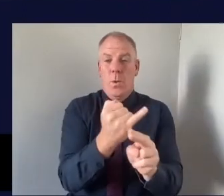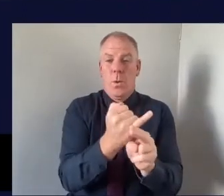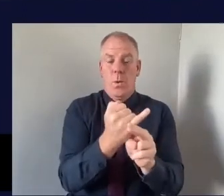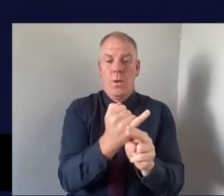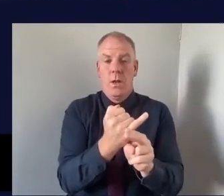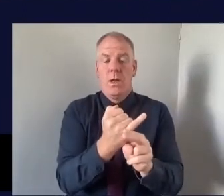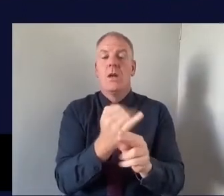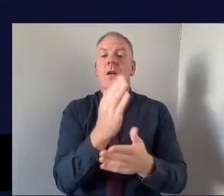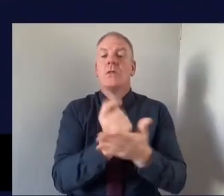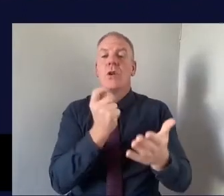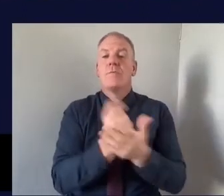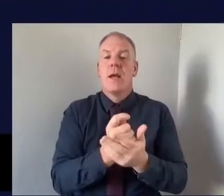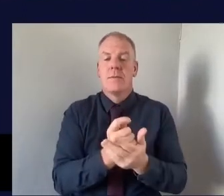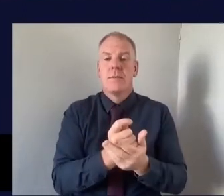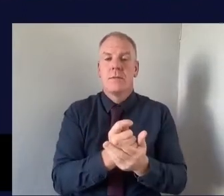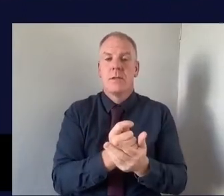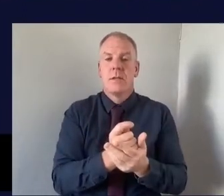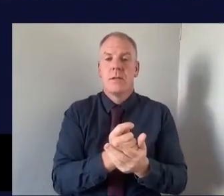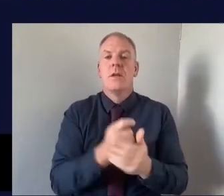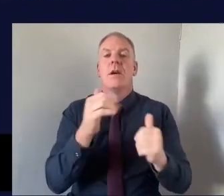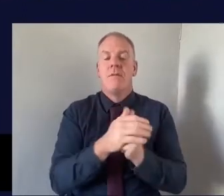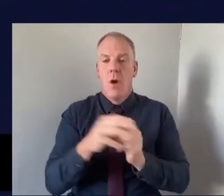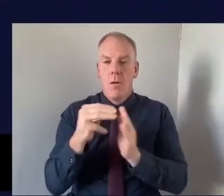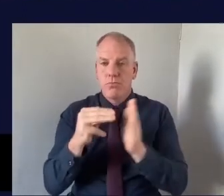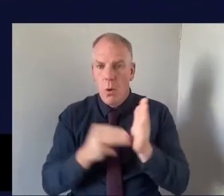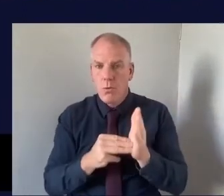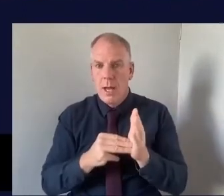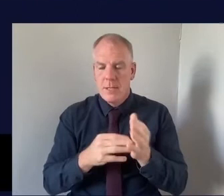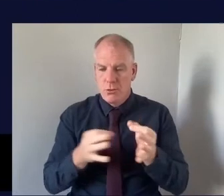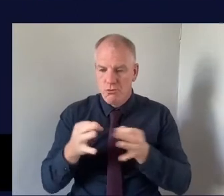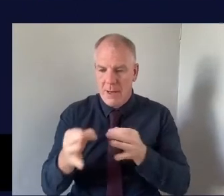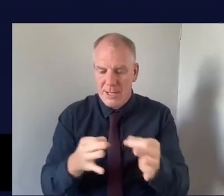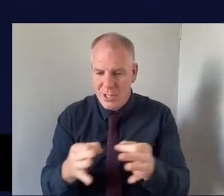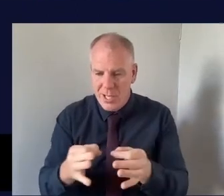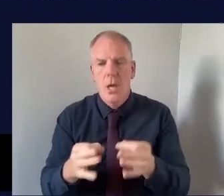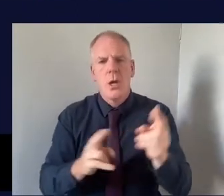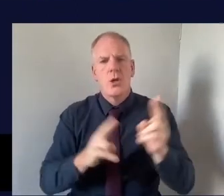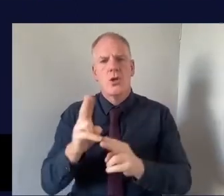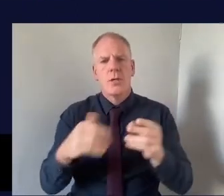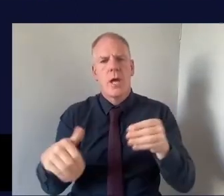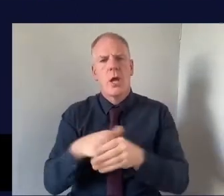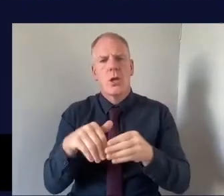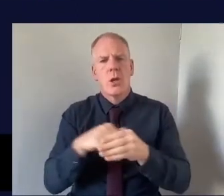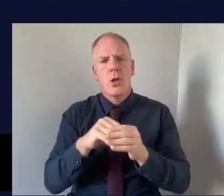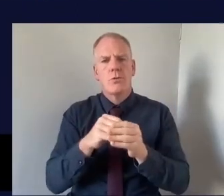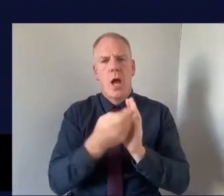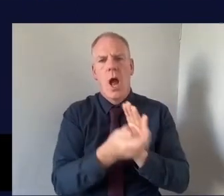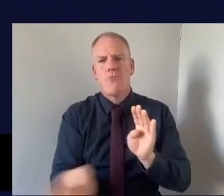schools that we should be looking at in in having certain programs and strategies but actually there should be there needs to be wraparound